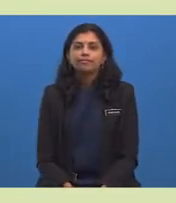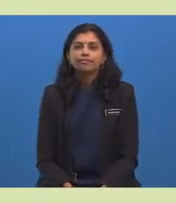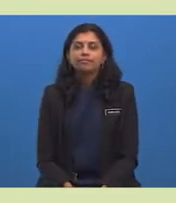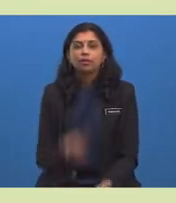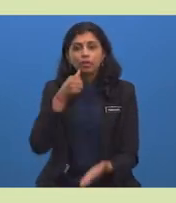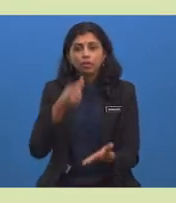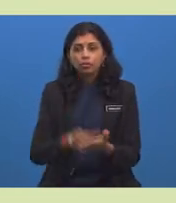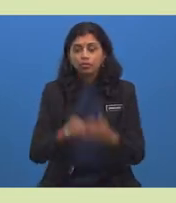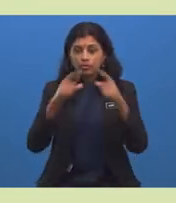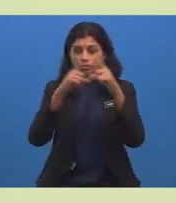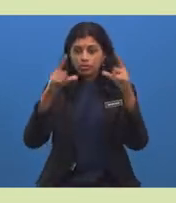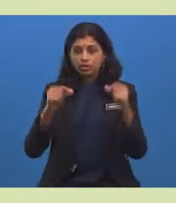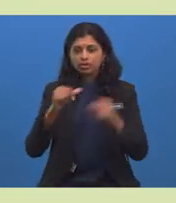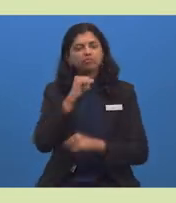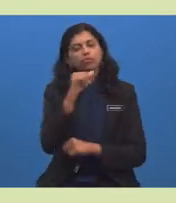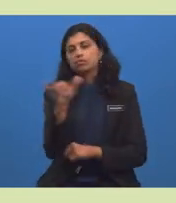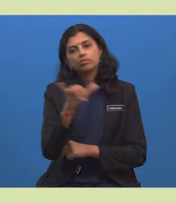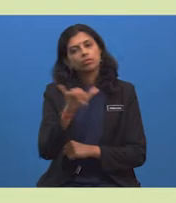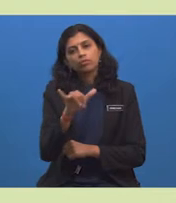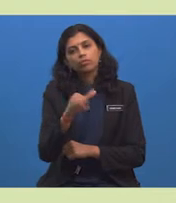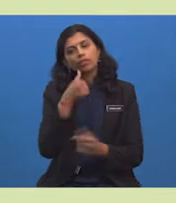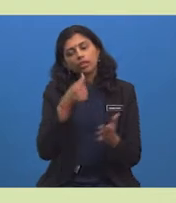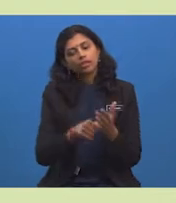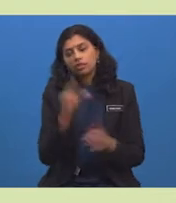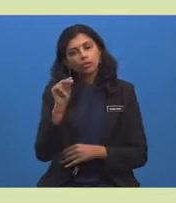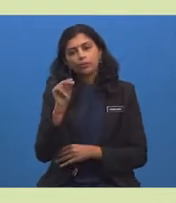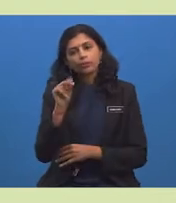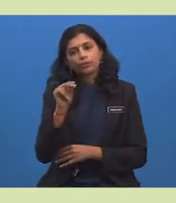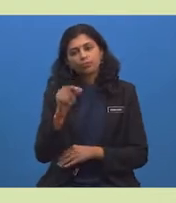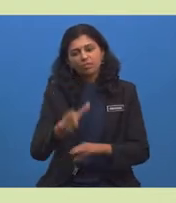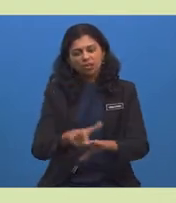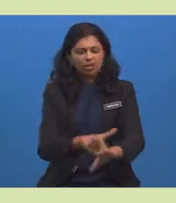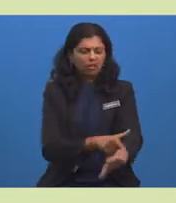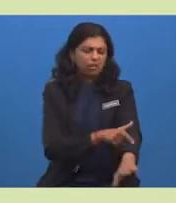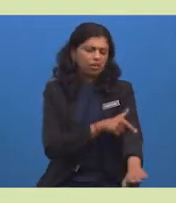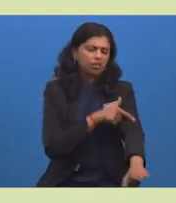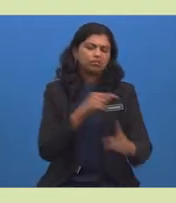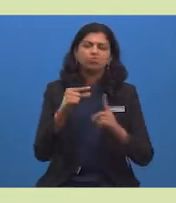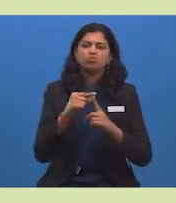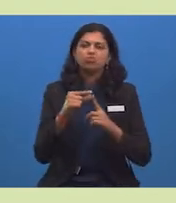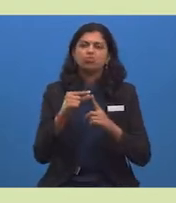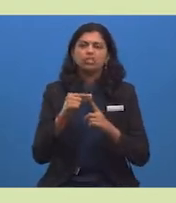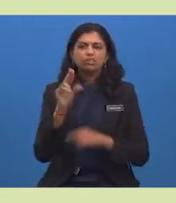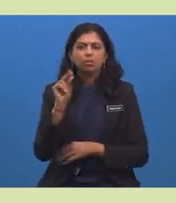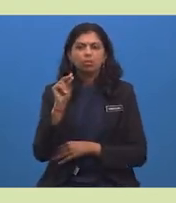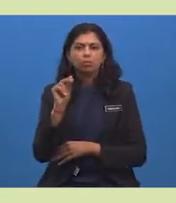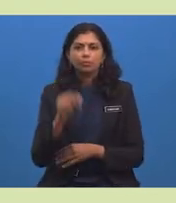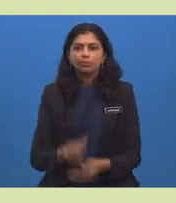Postcards are not like letters where you write lengthy explanations.